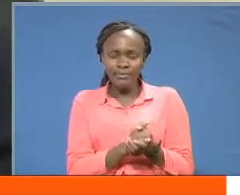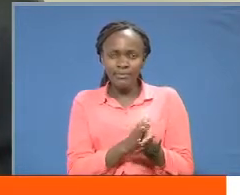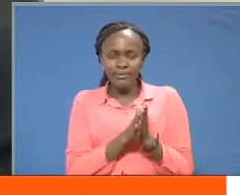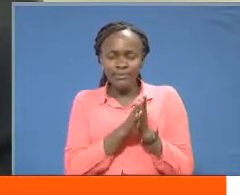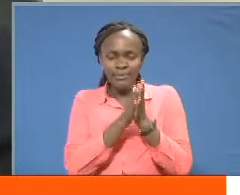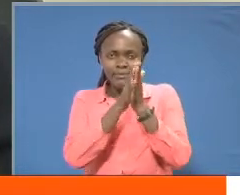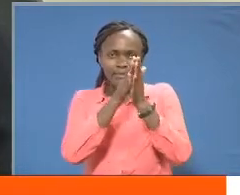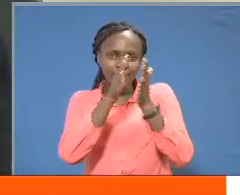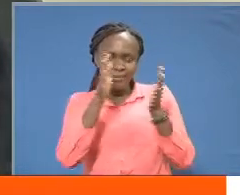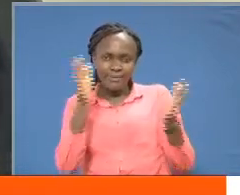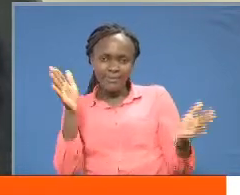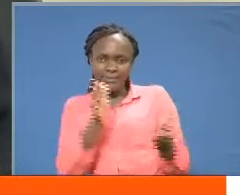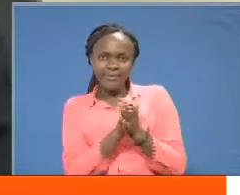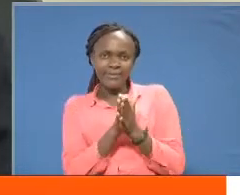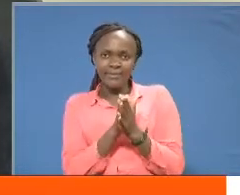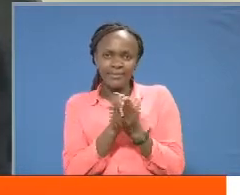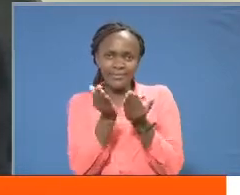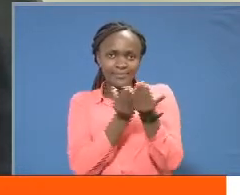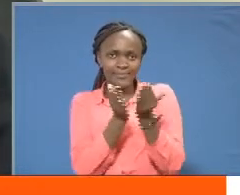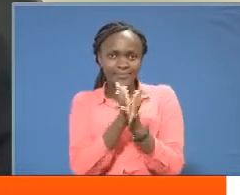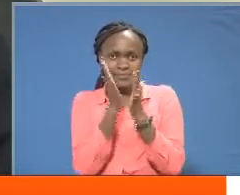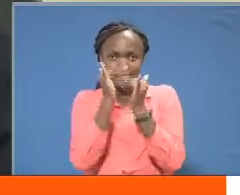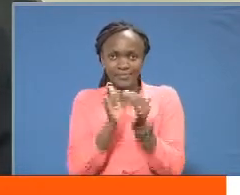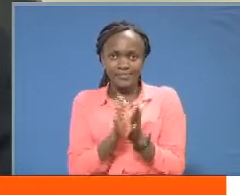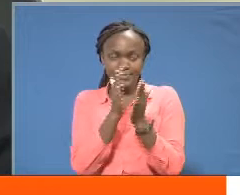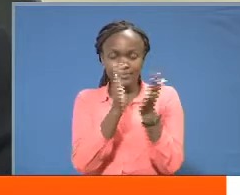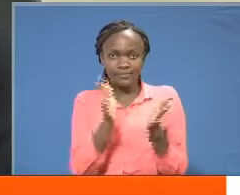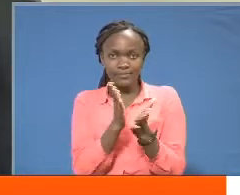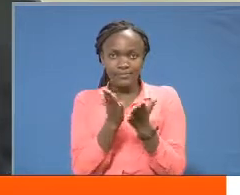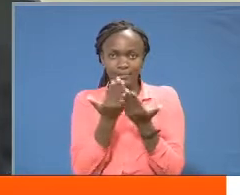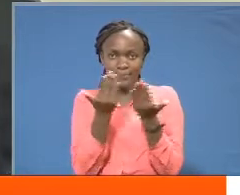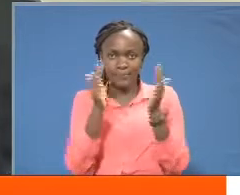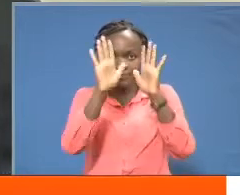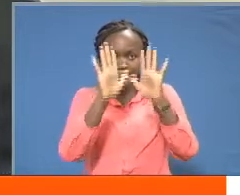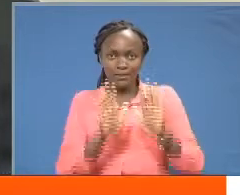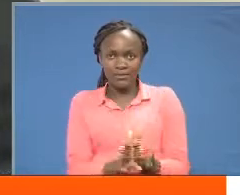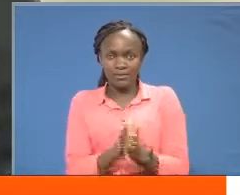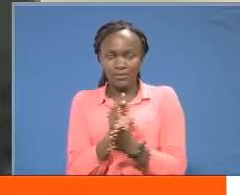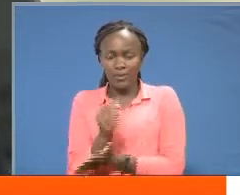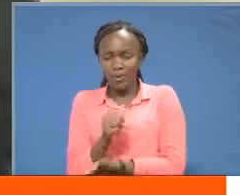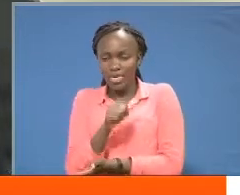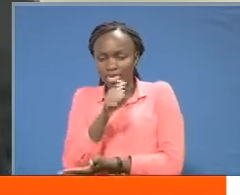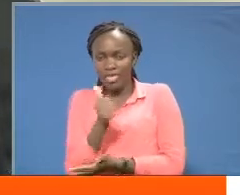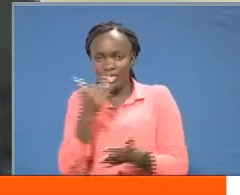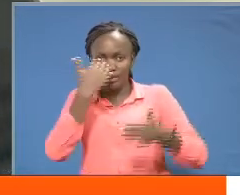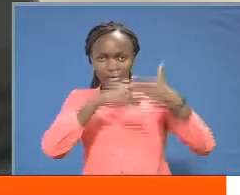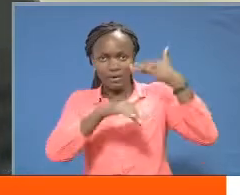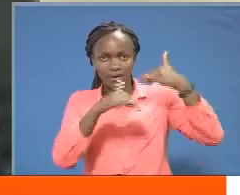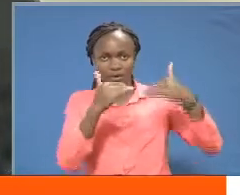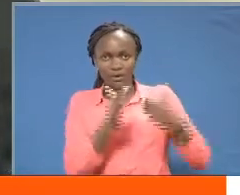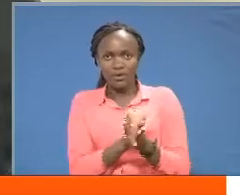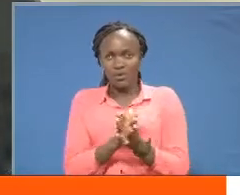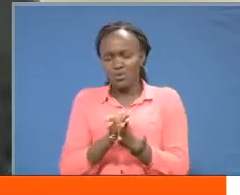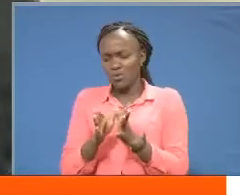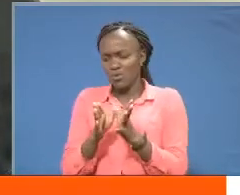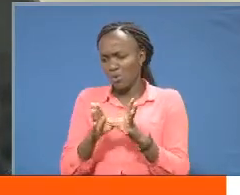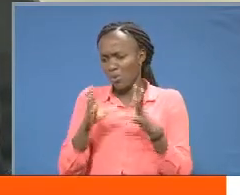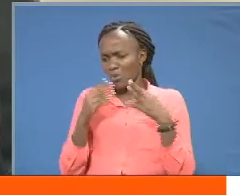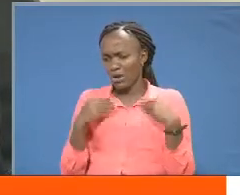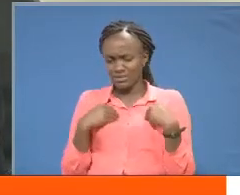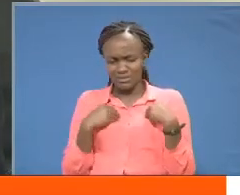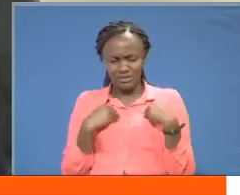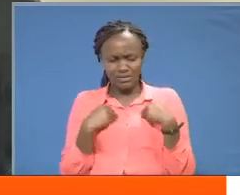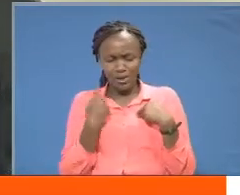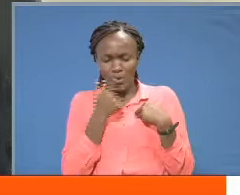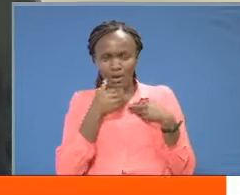great service to disability mainstreaming for any university to refuse to admit a student